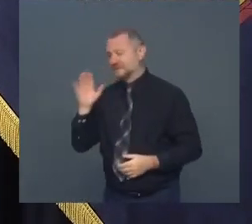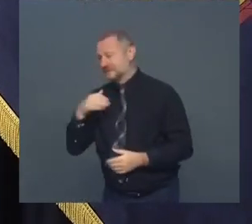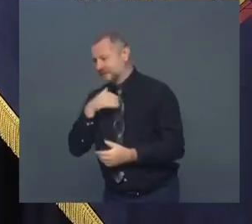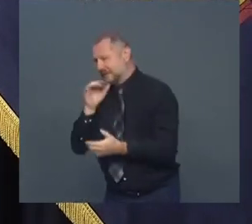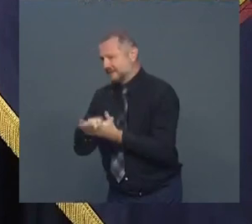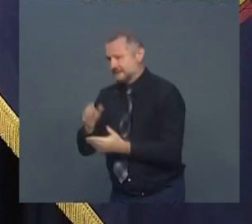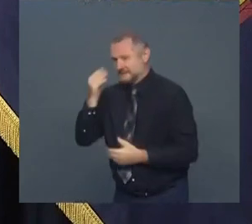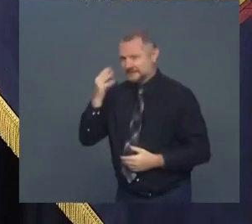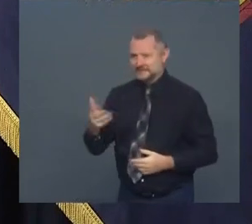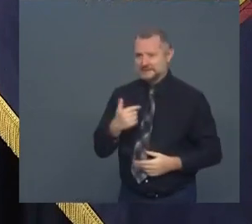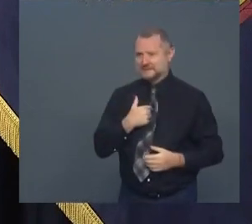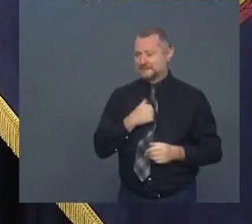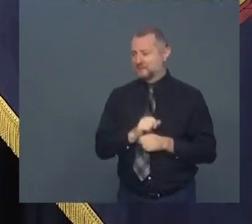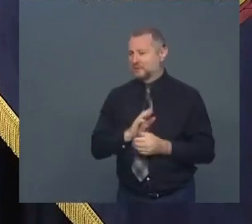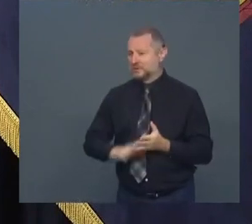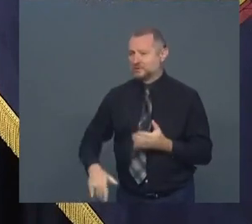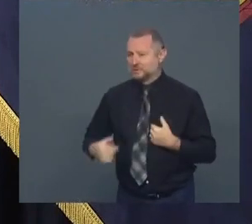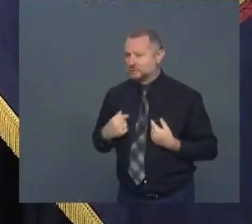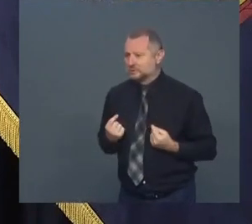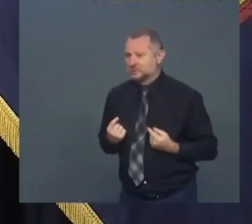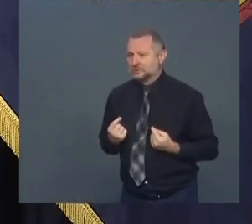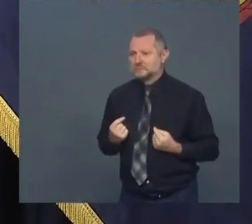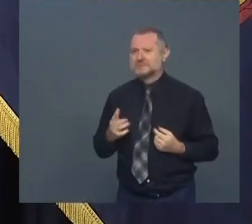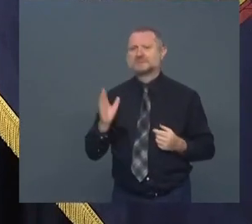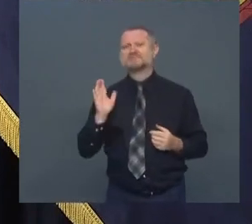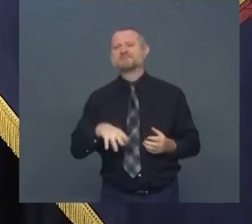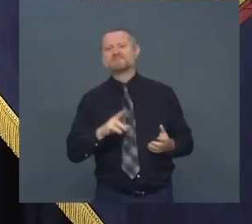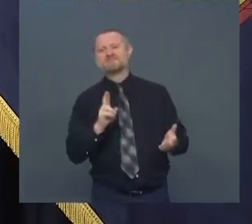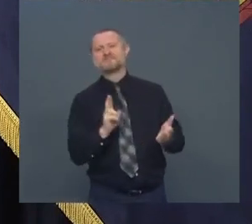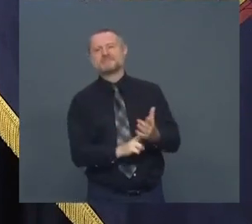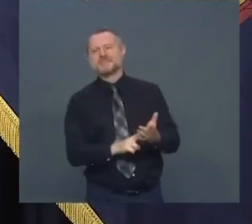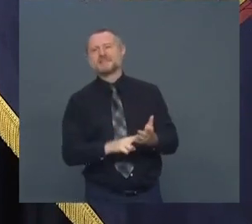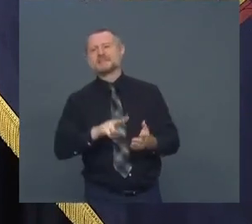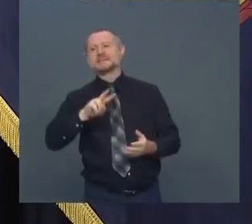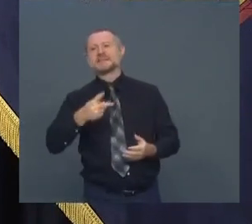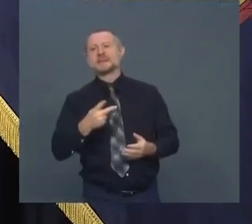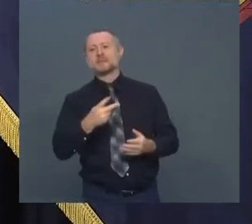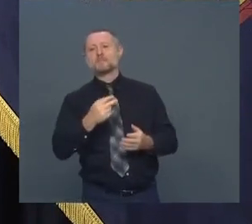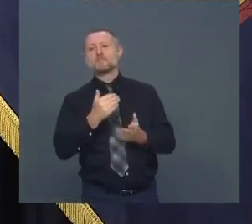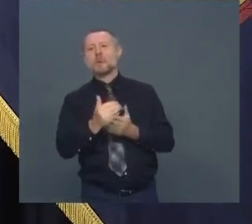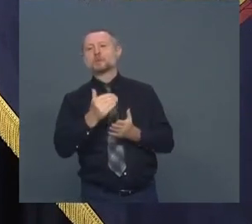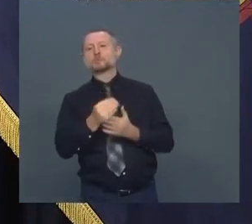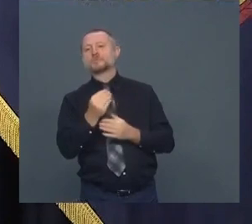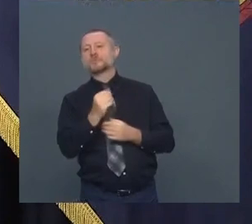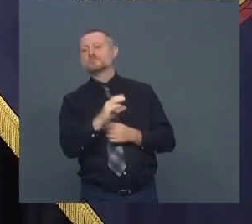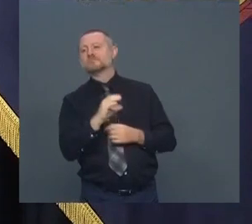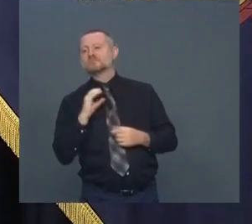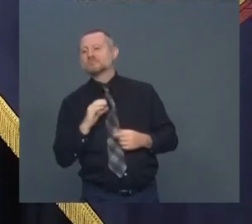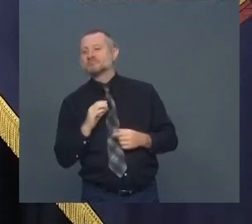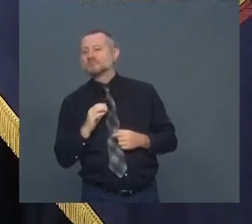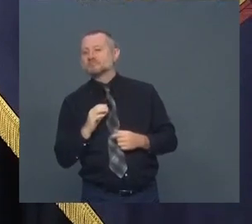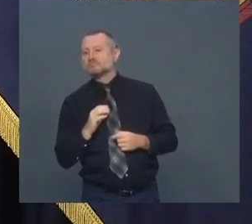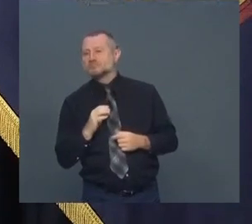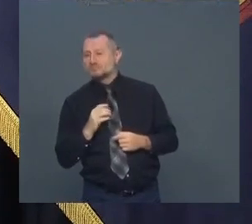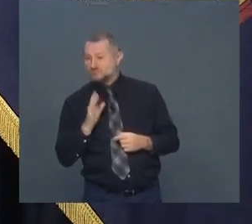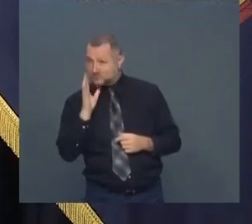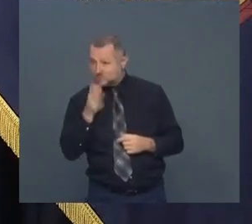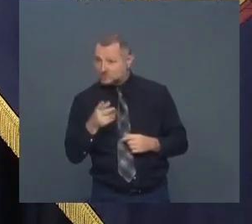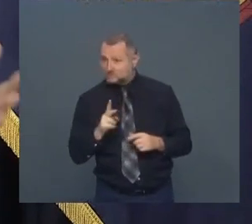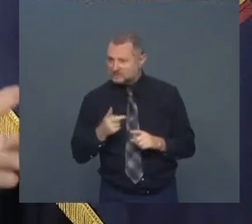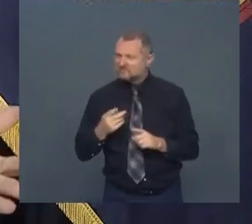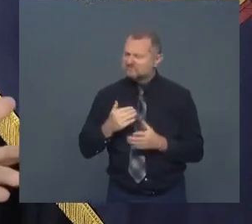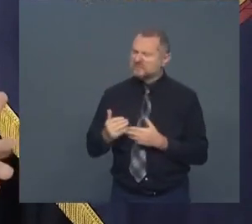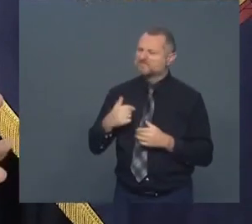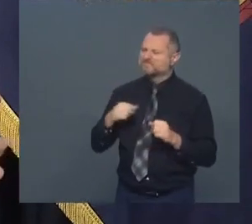What are we going to do? We're going to take a second mortgage on the house. You're going take a second mortgage. Yes. And then we'll